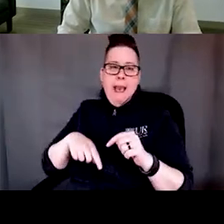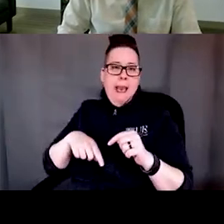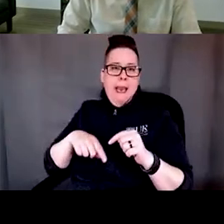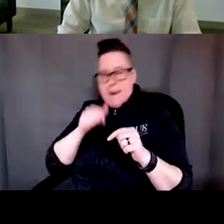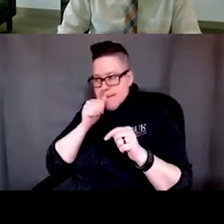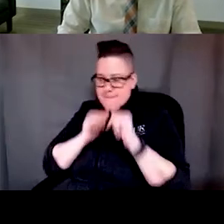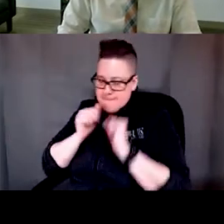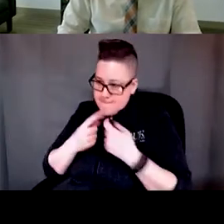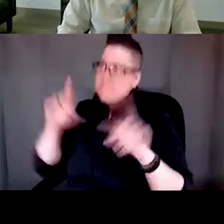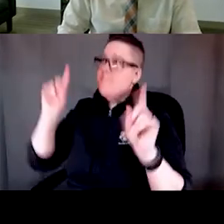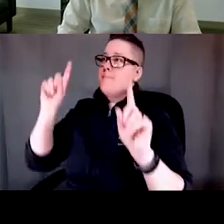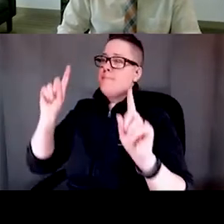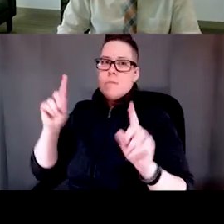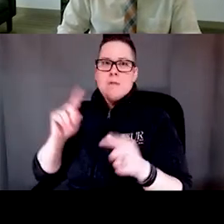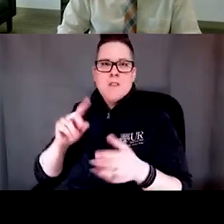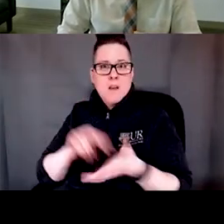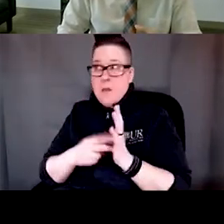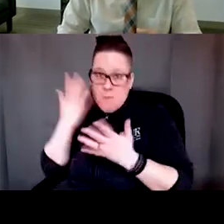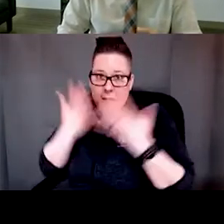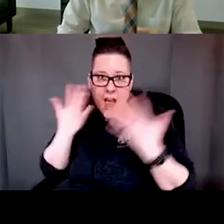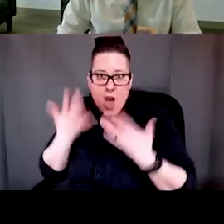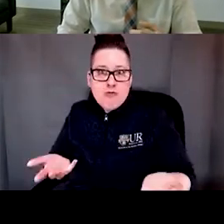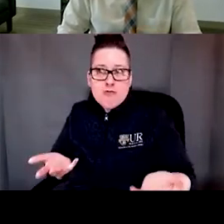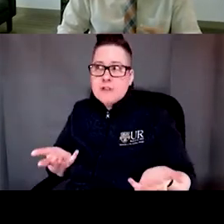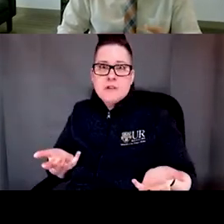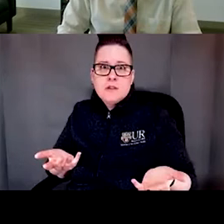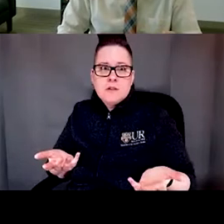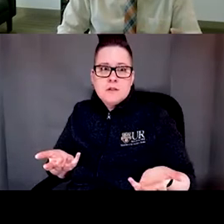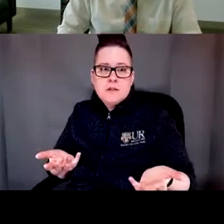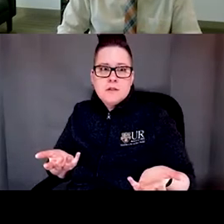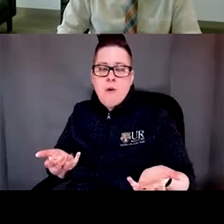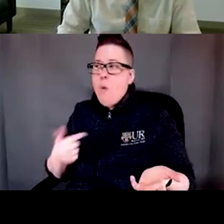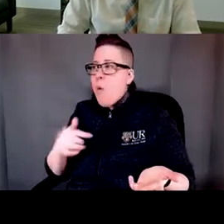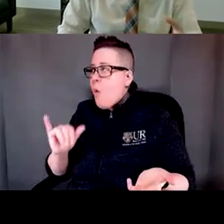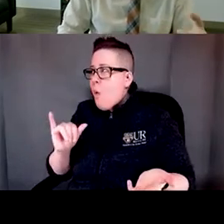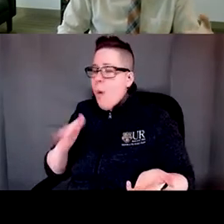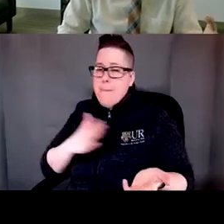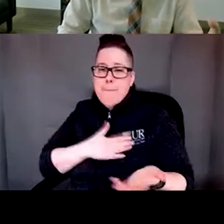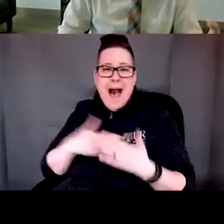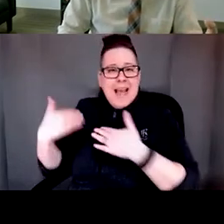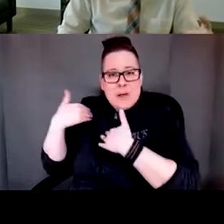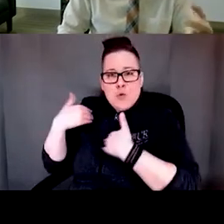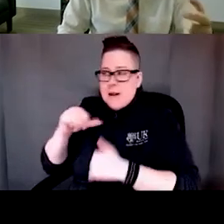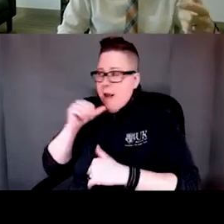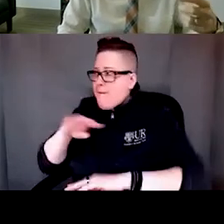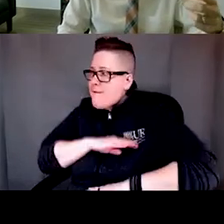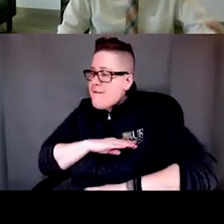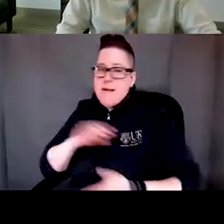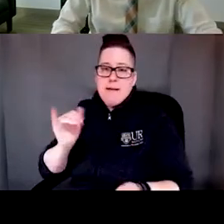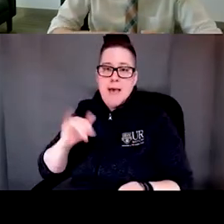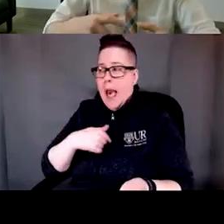that's embarrassing. And you're not fulfilling your duty either as a